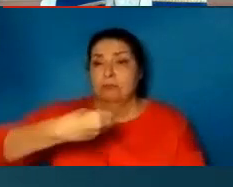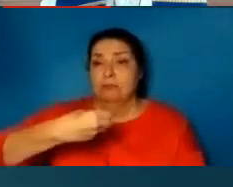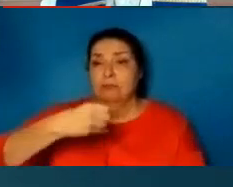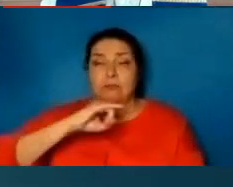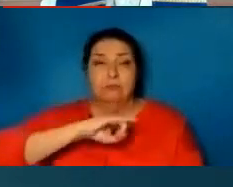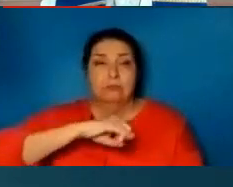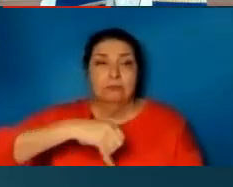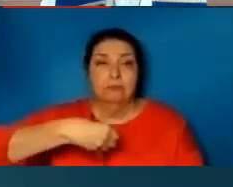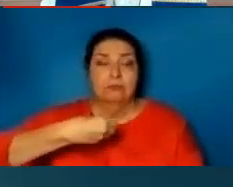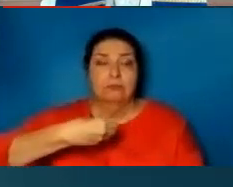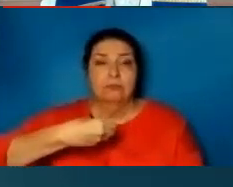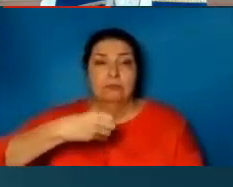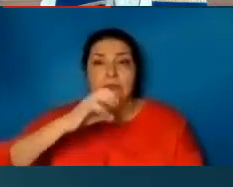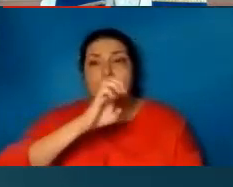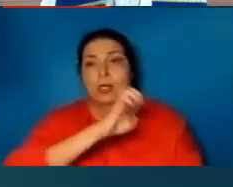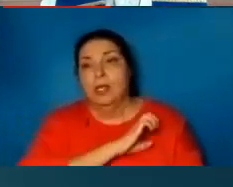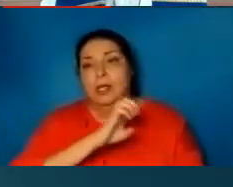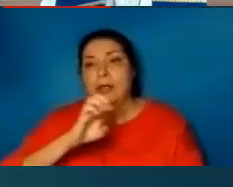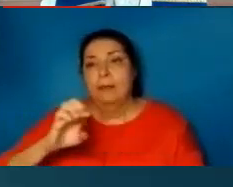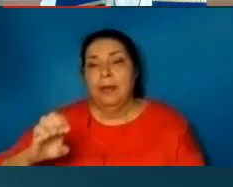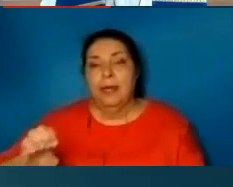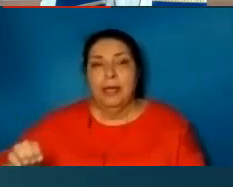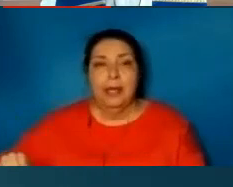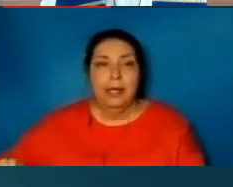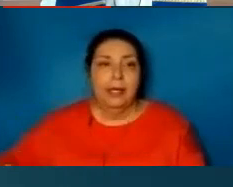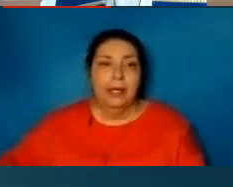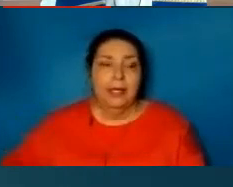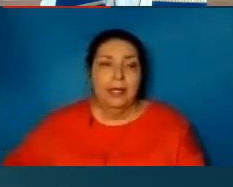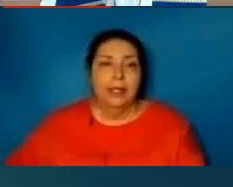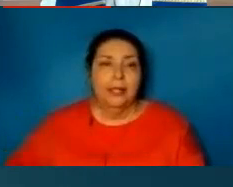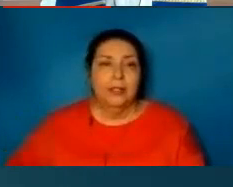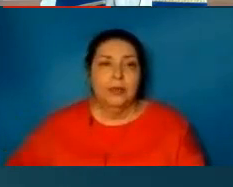Rejoice, Rejoice, Emmanuel,